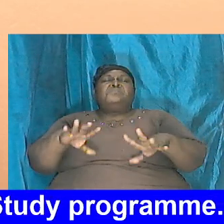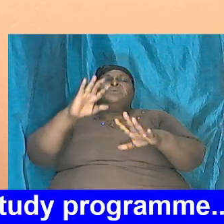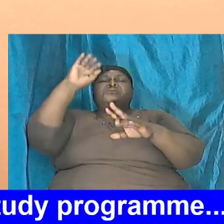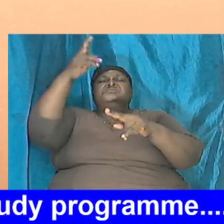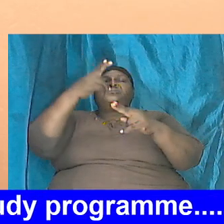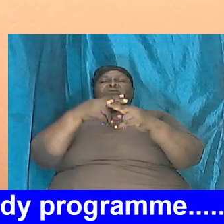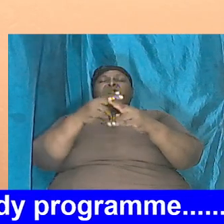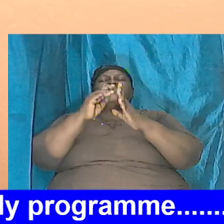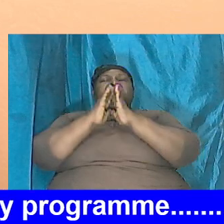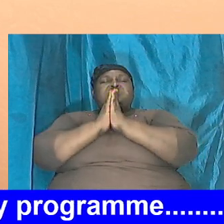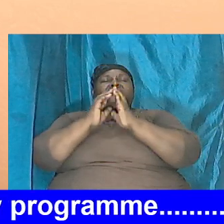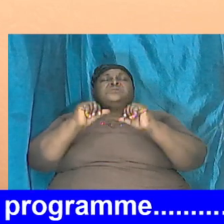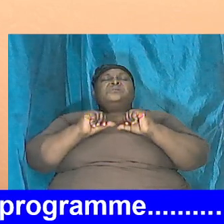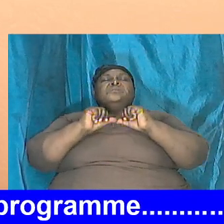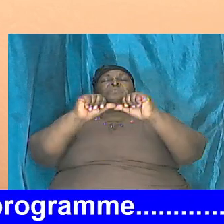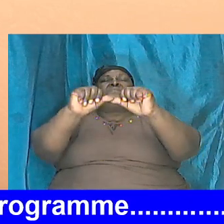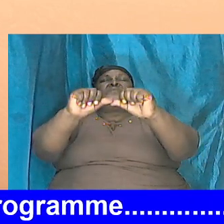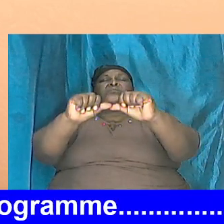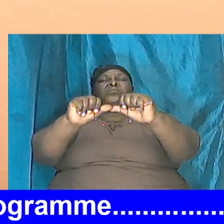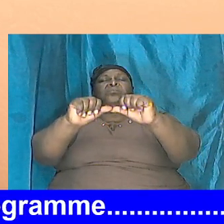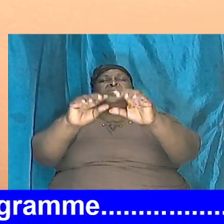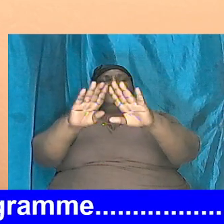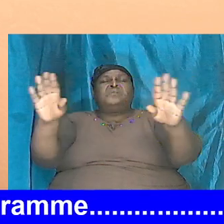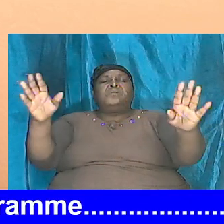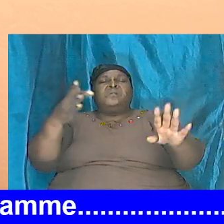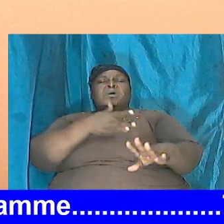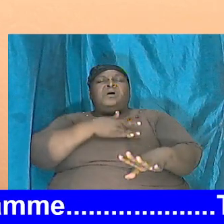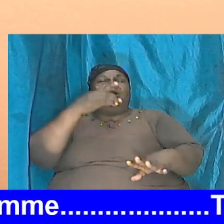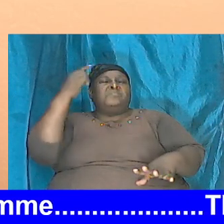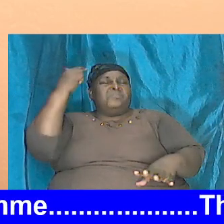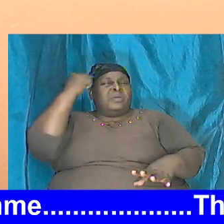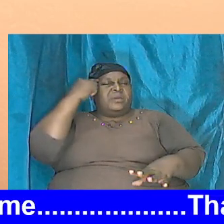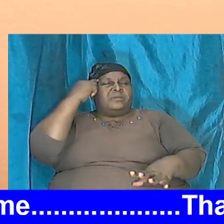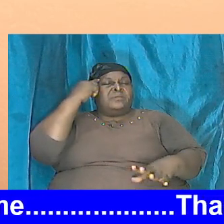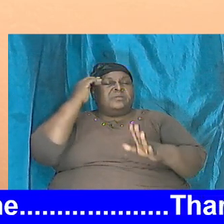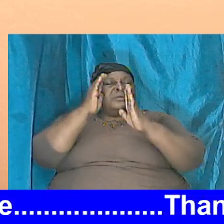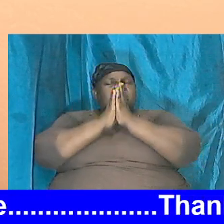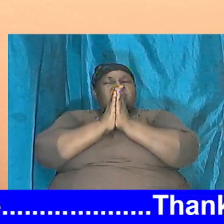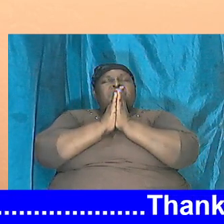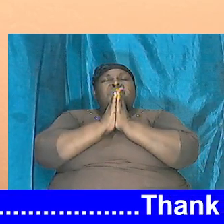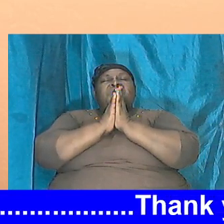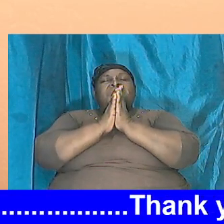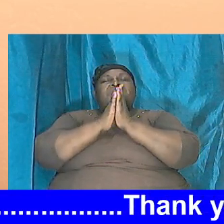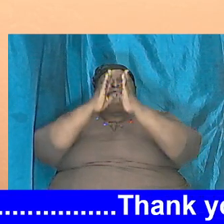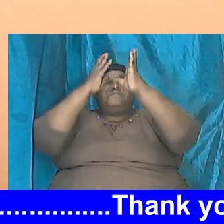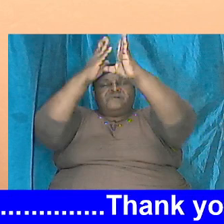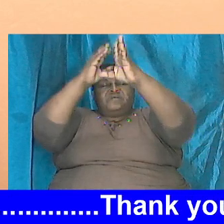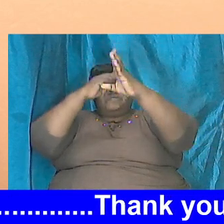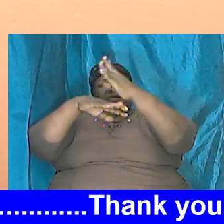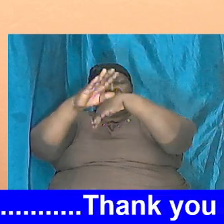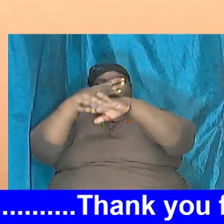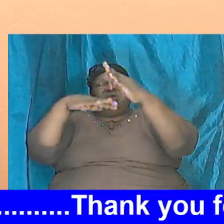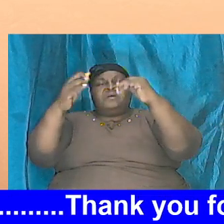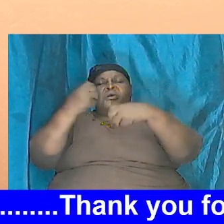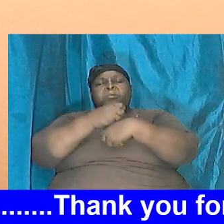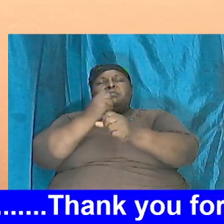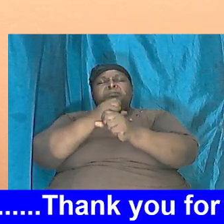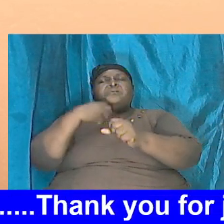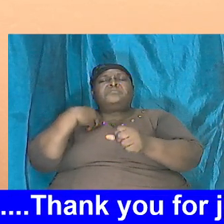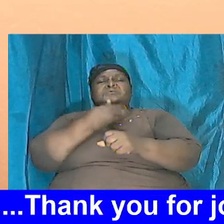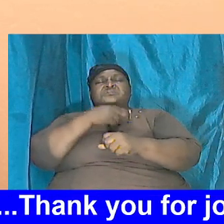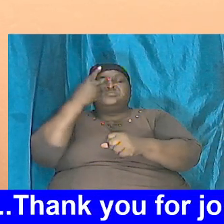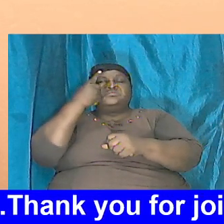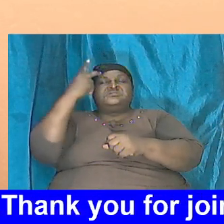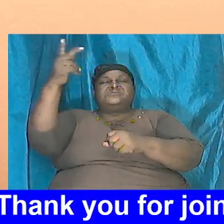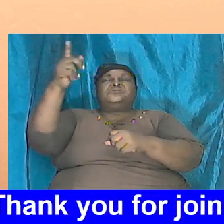God and we ask you to continue to open our hearts and our minds I pray Father in heaven that you will allow us to see